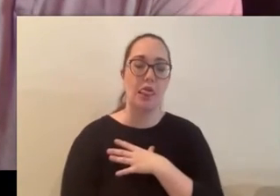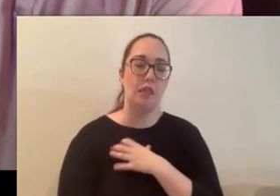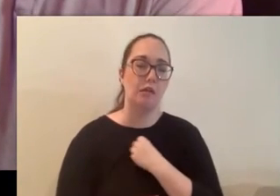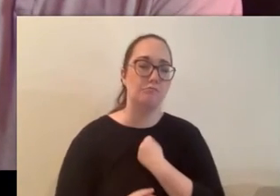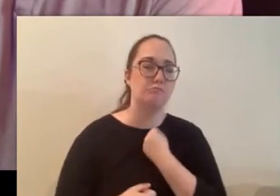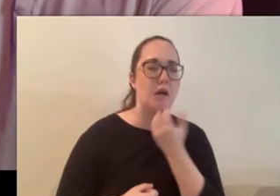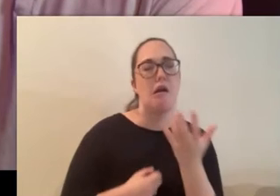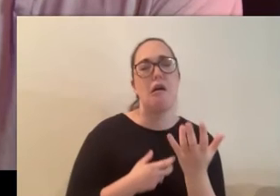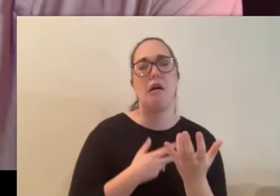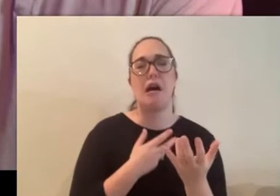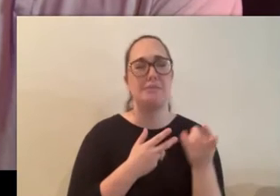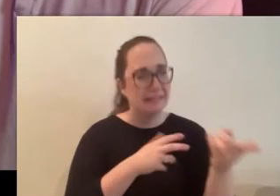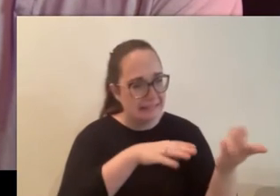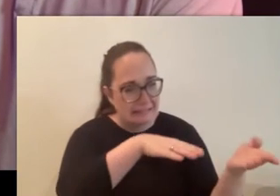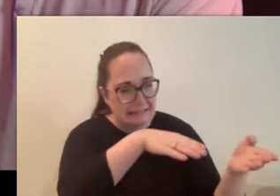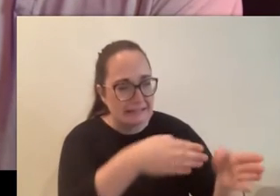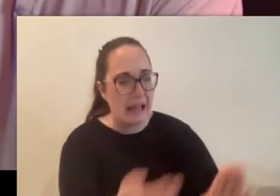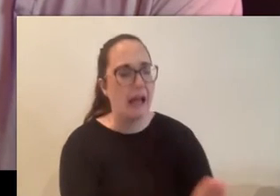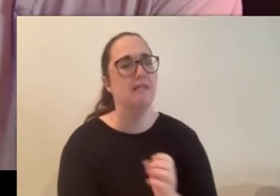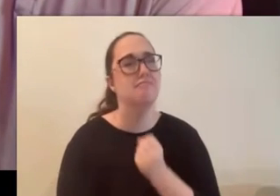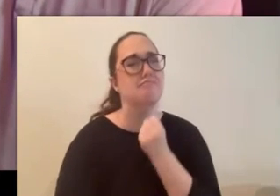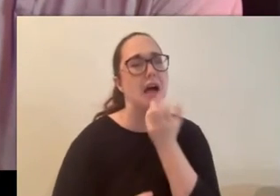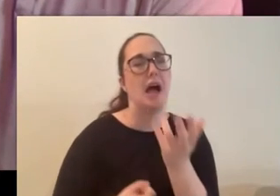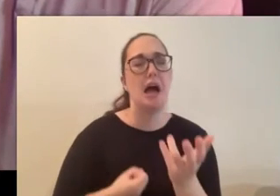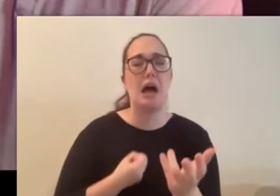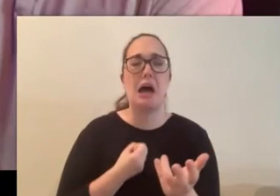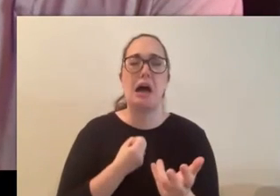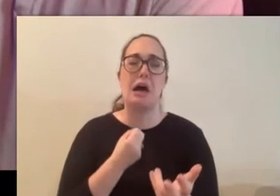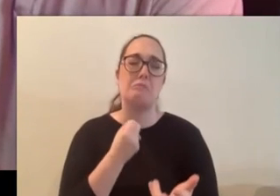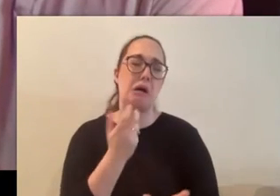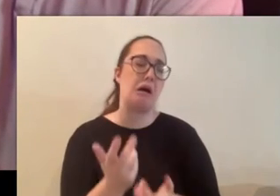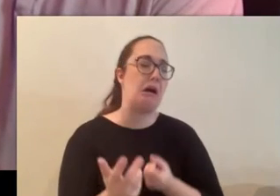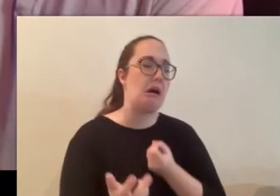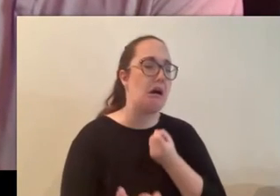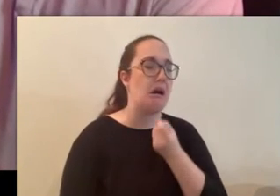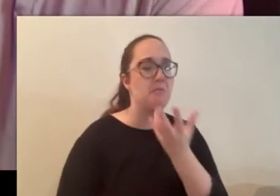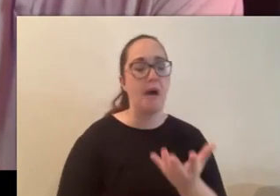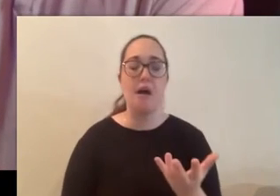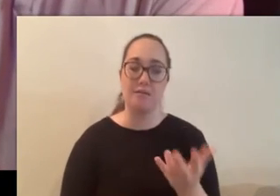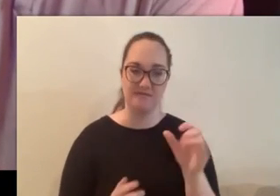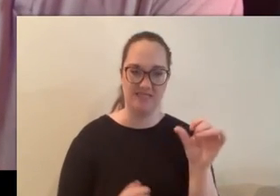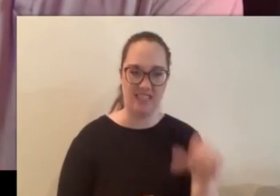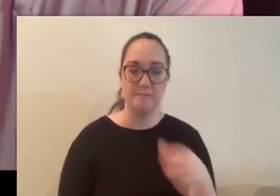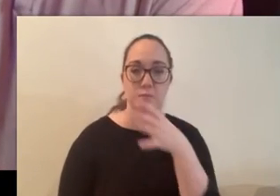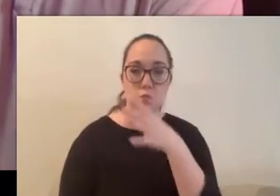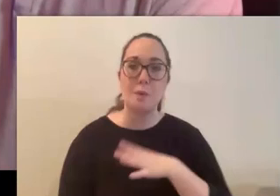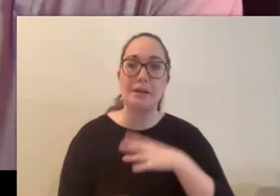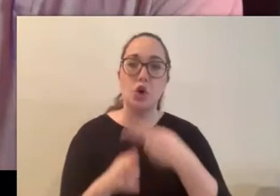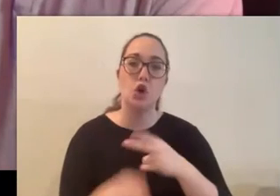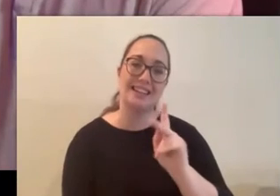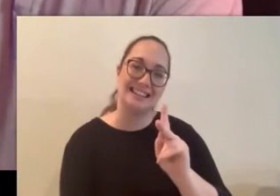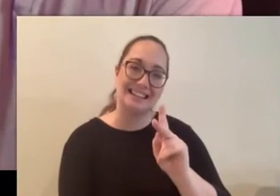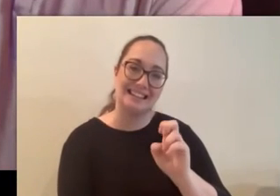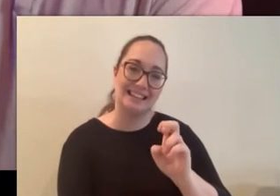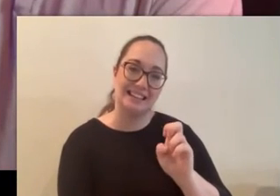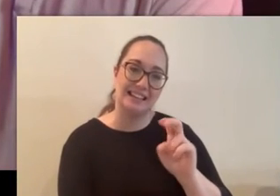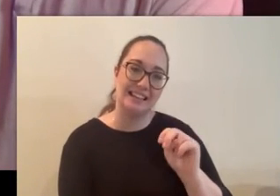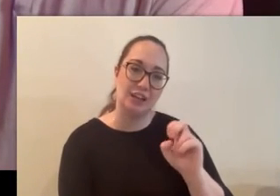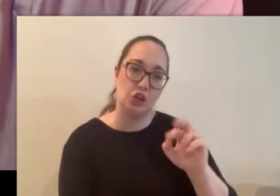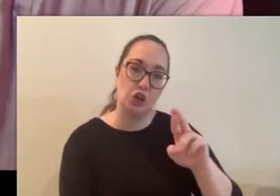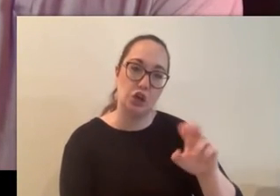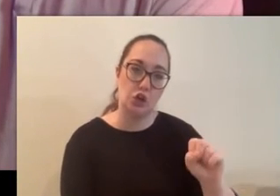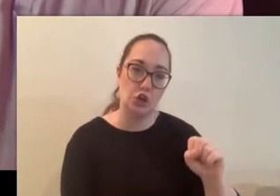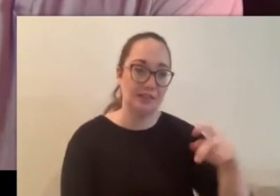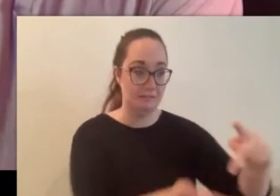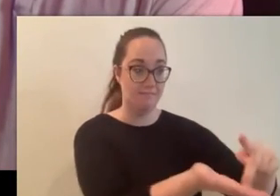someone's death these were known these women were known as keeners and since they accepted alcohol as payment